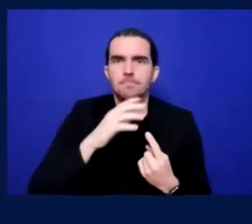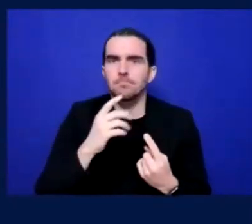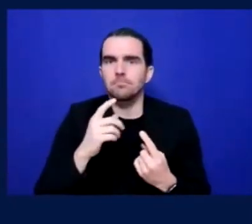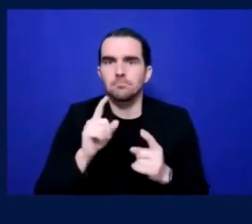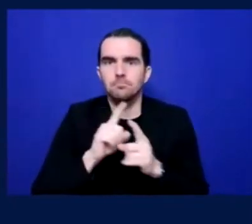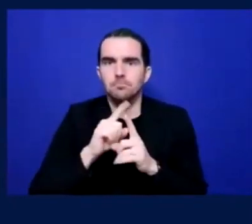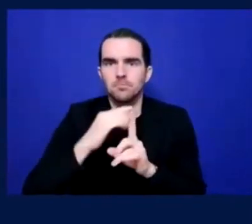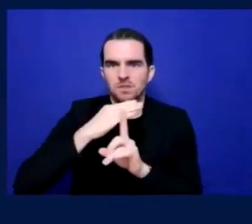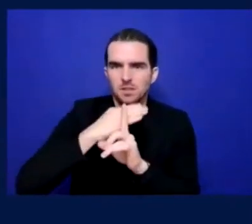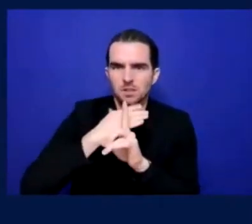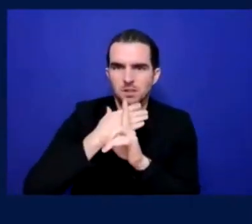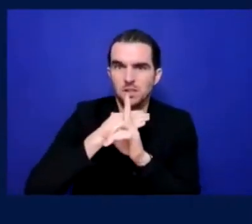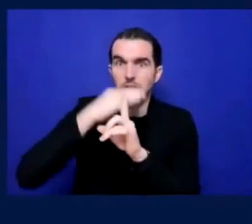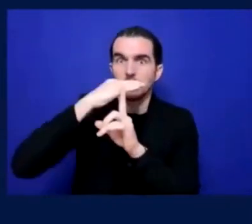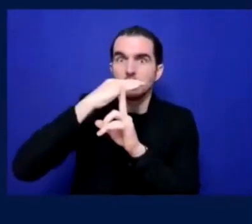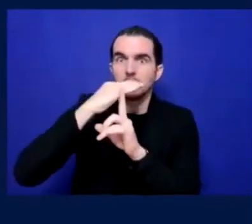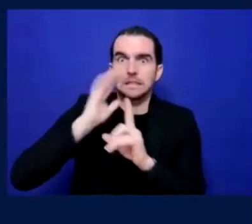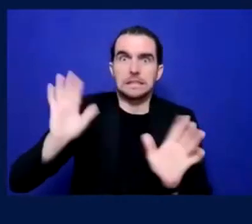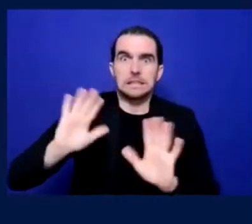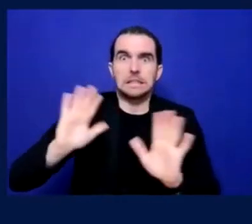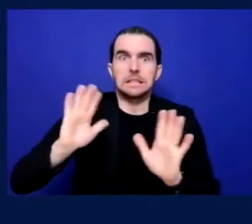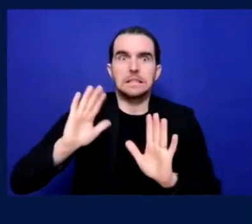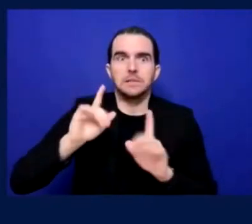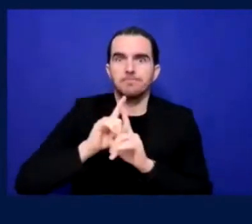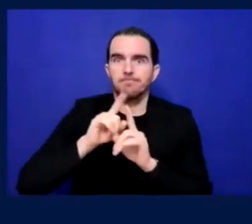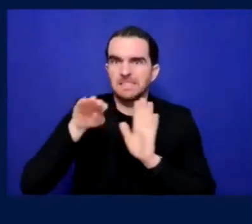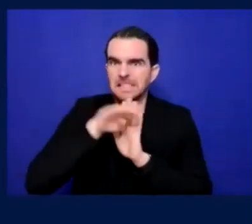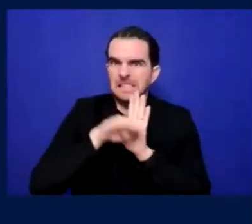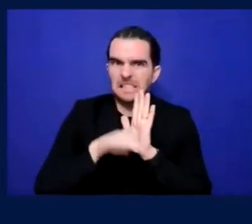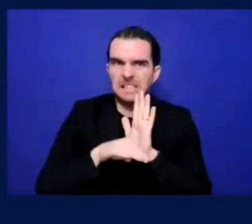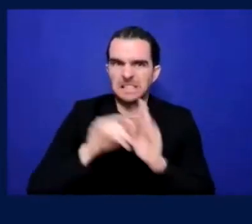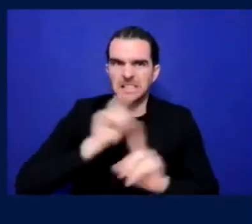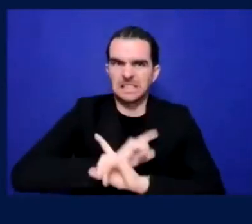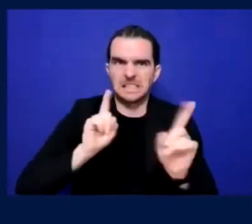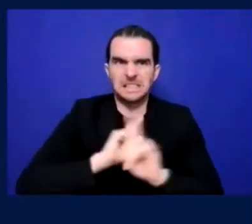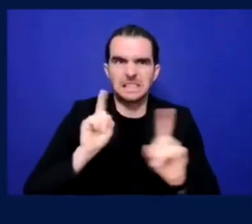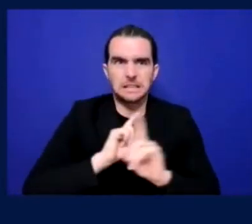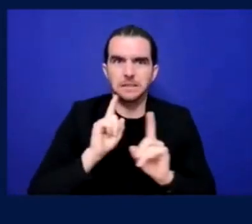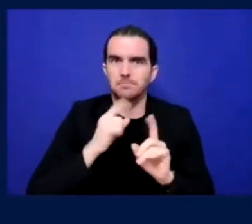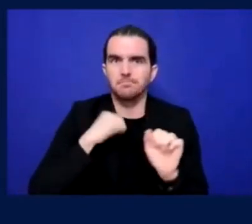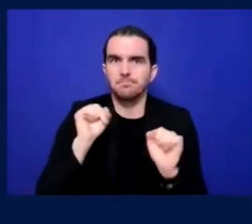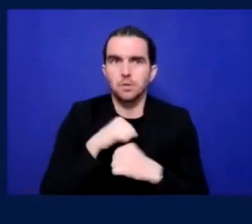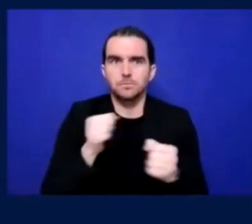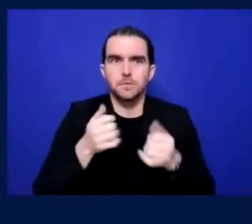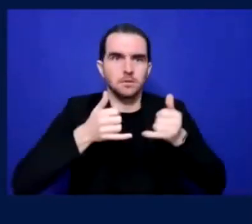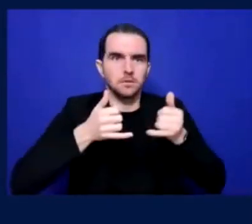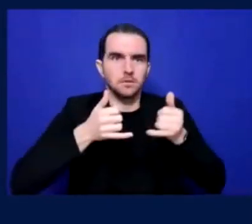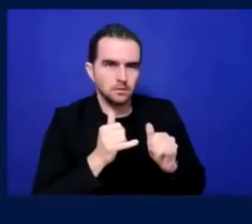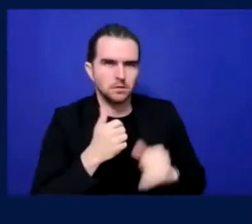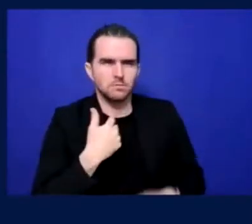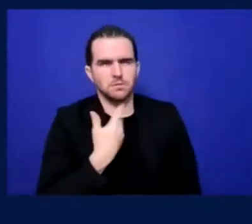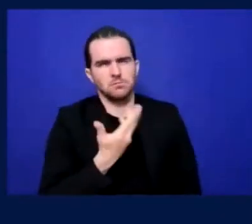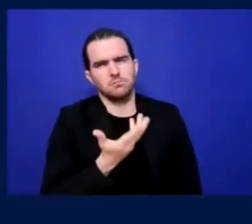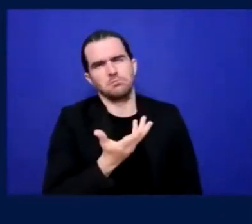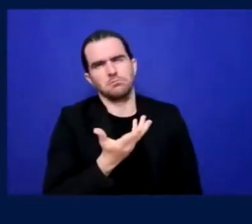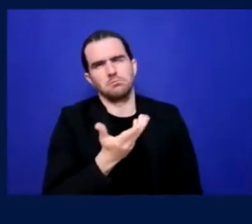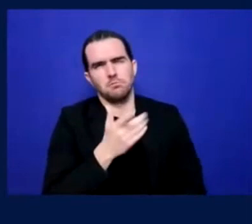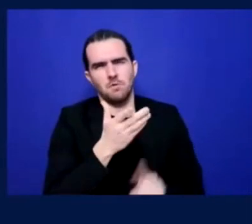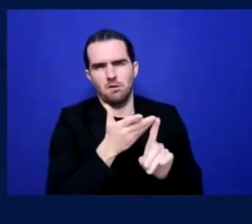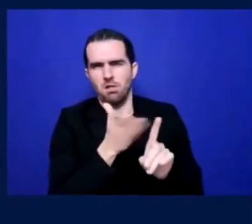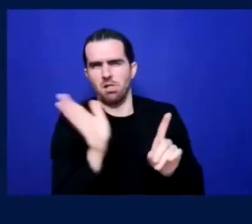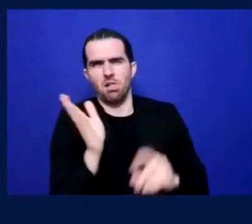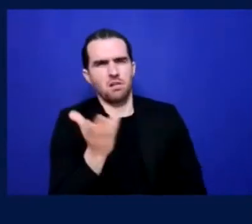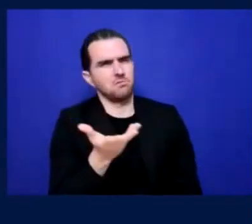that was fine, but you just couldn't bring your dog into the stadium. Um, and it just made me feel really like,